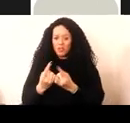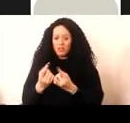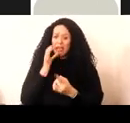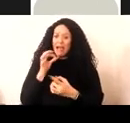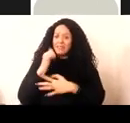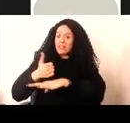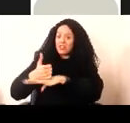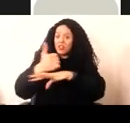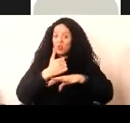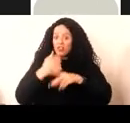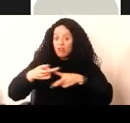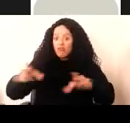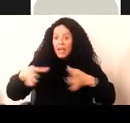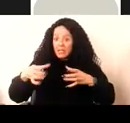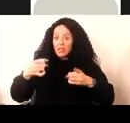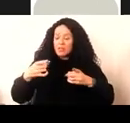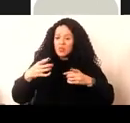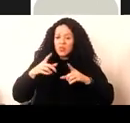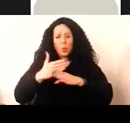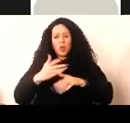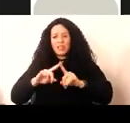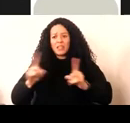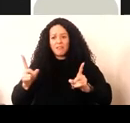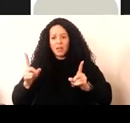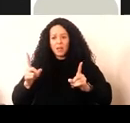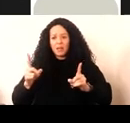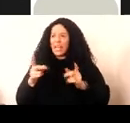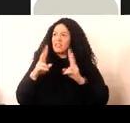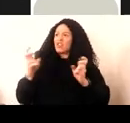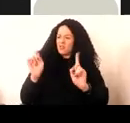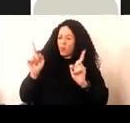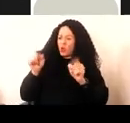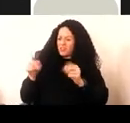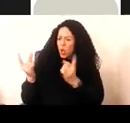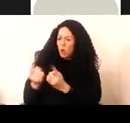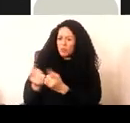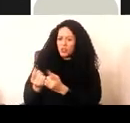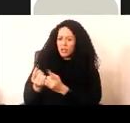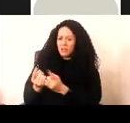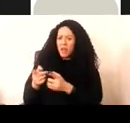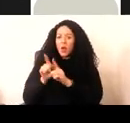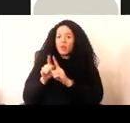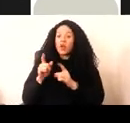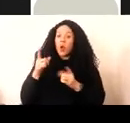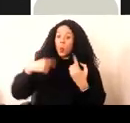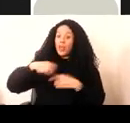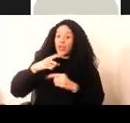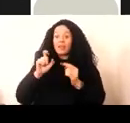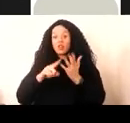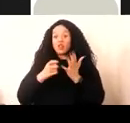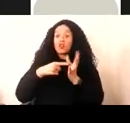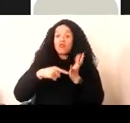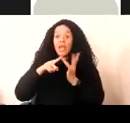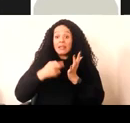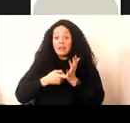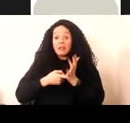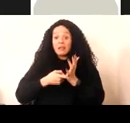differently in terms of what is considered the object and in what we can do in terms of care and access today and what